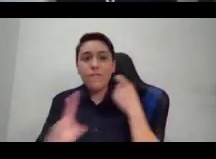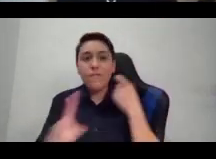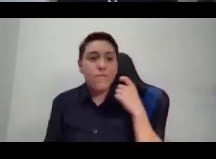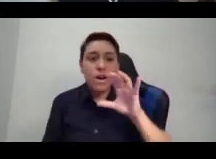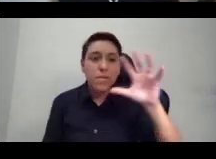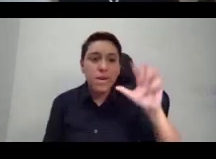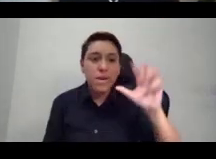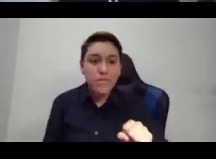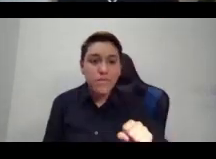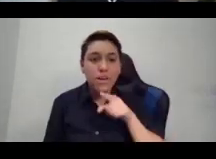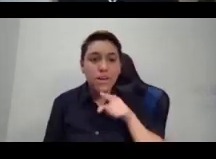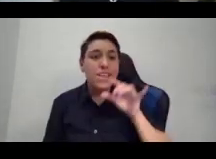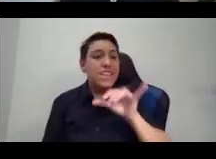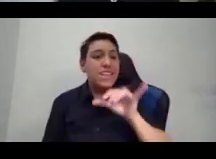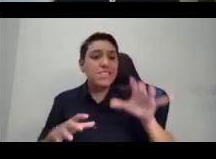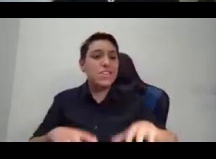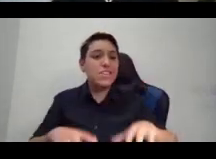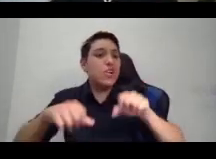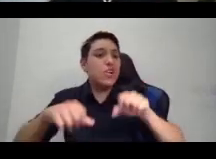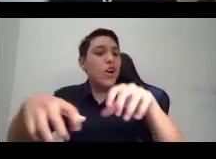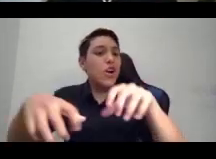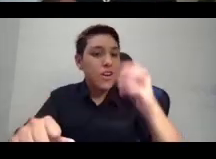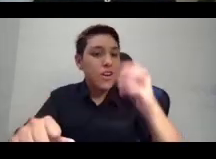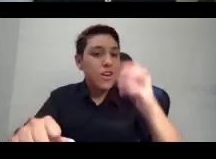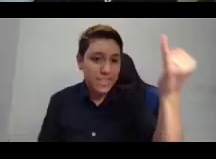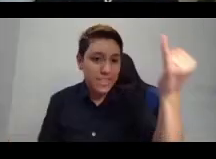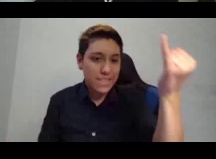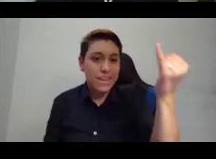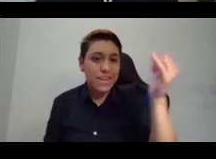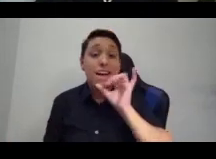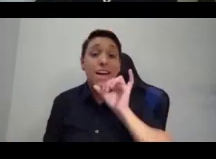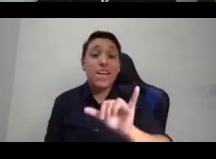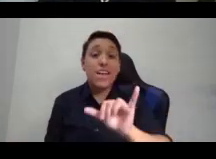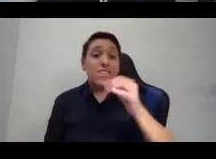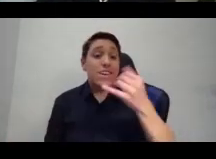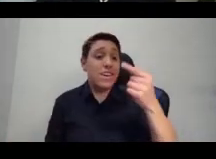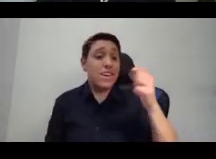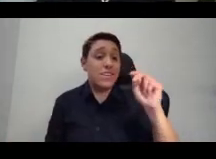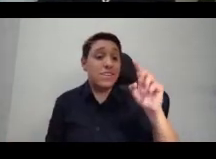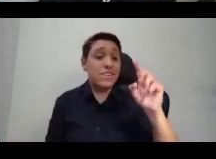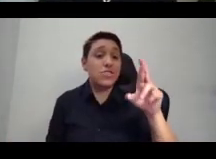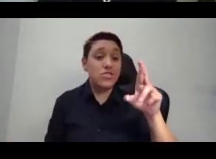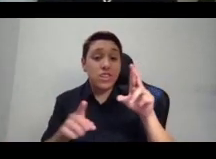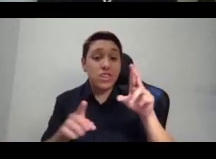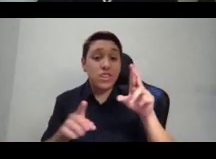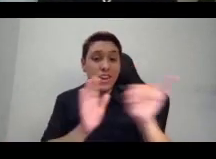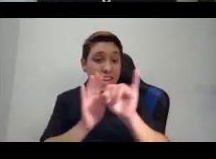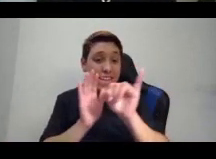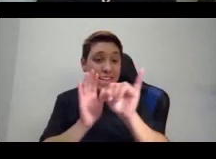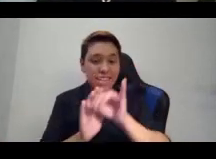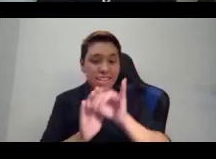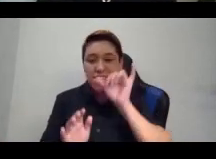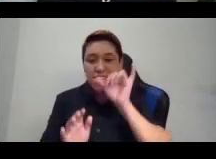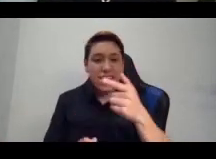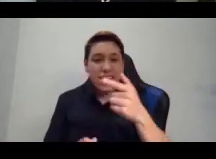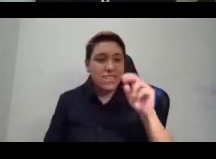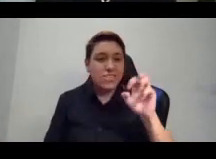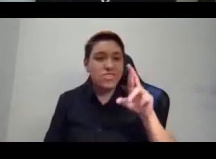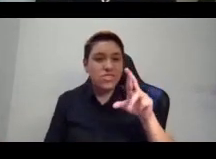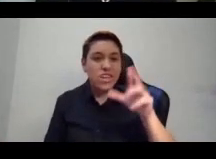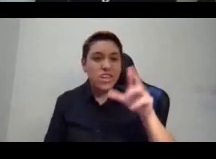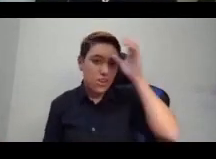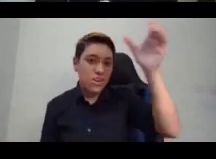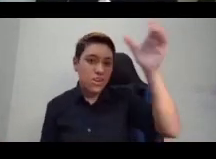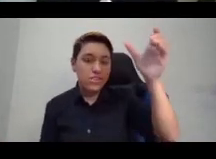imposition, the very gender category and gender expectations that they are trying to hold themselves to, which speaks a lot to some of